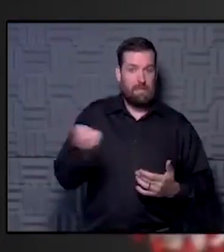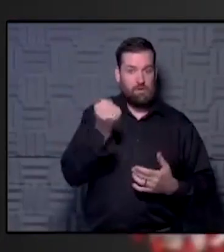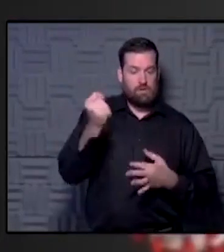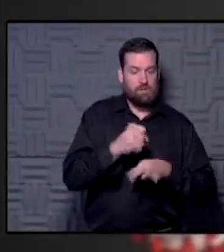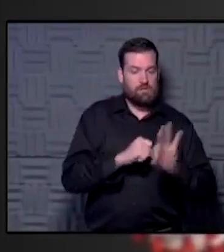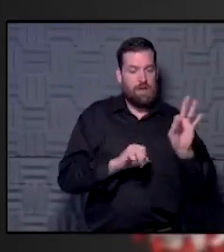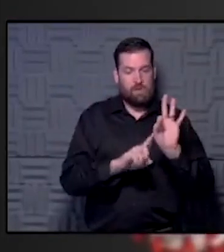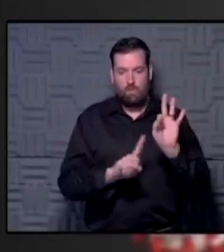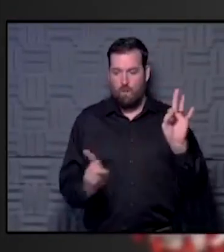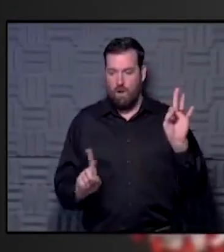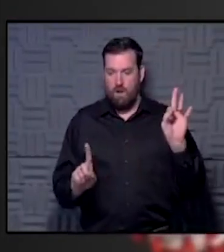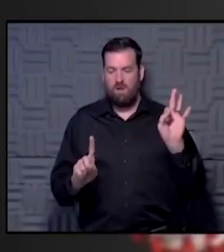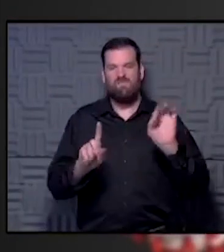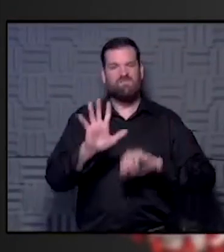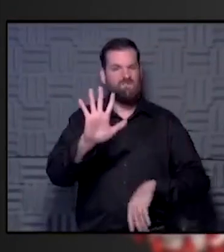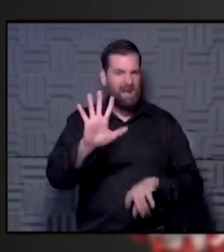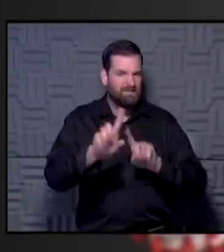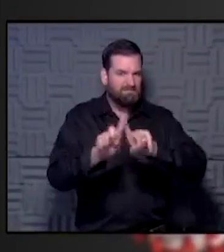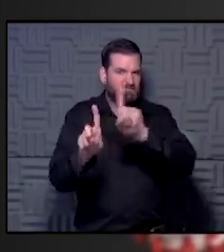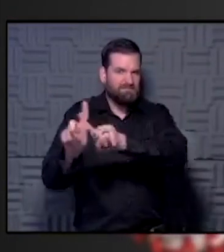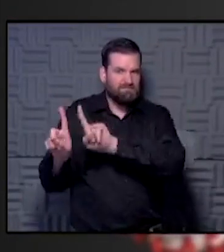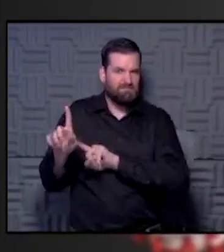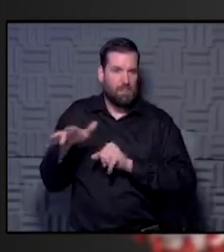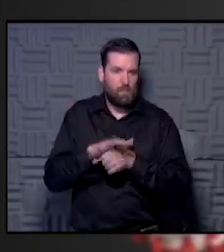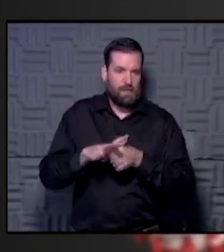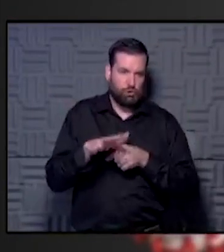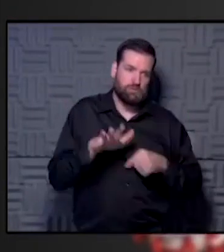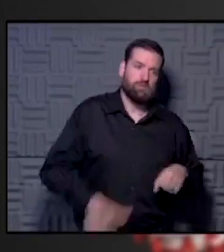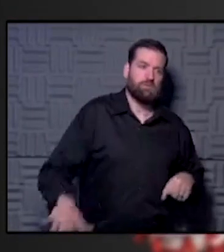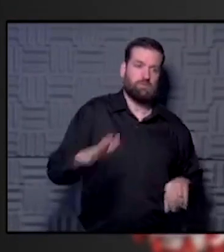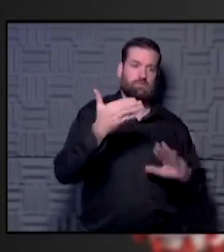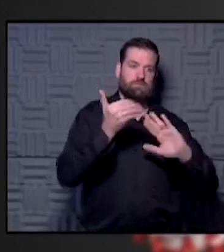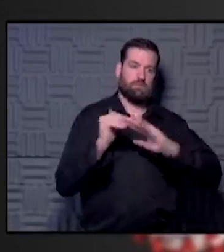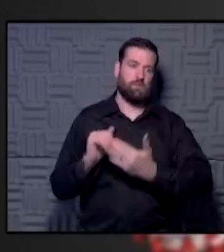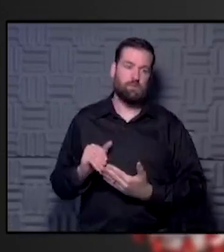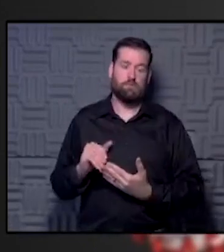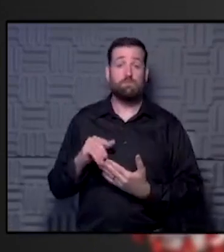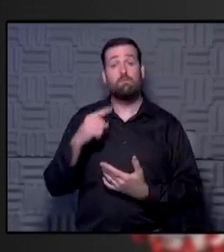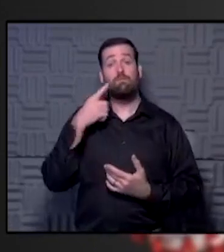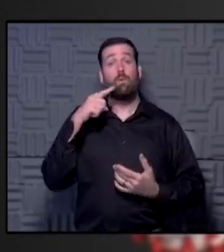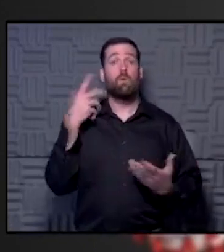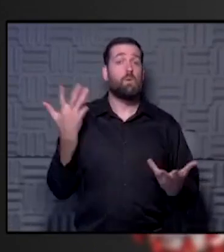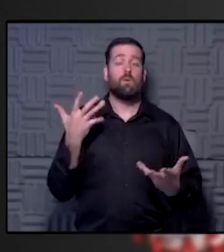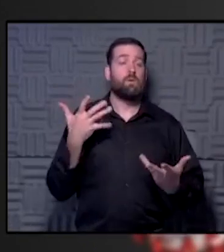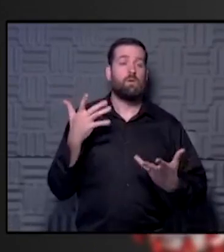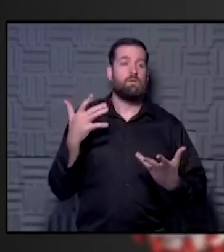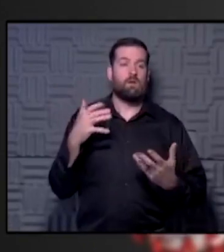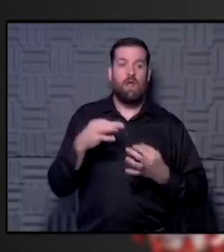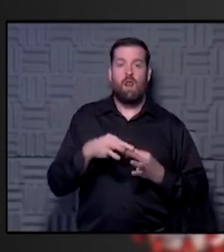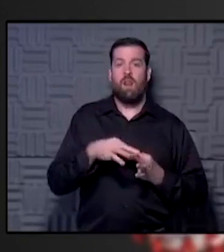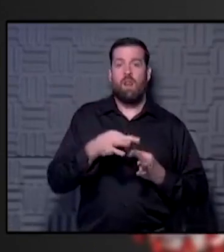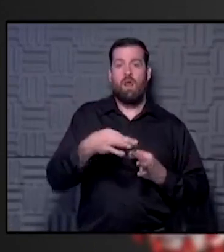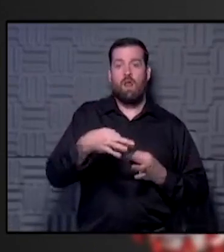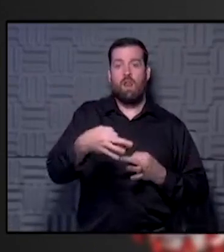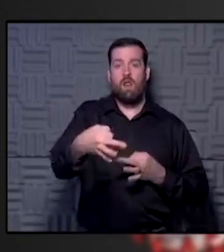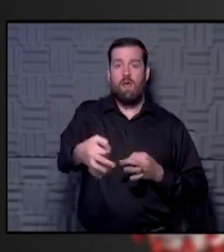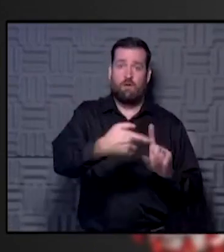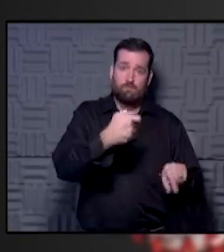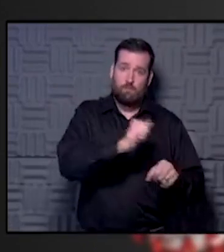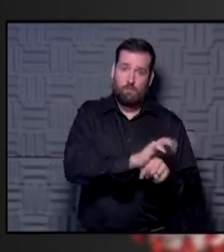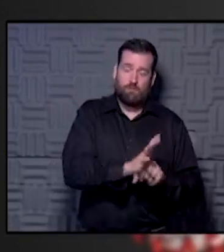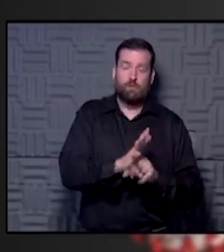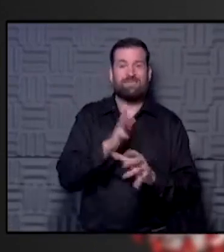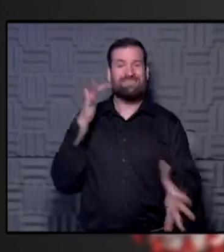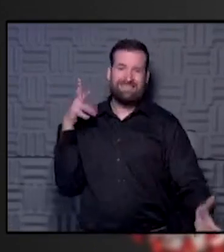to 1 at five different locations in different parts of town. Really, I think to make up for the delays that COVID has impacted